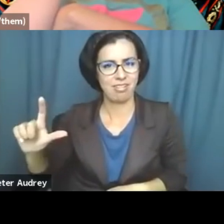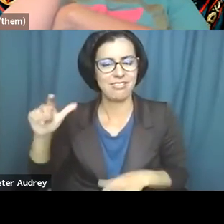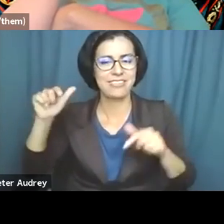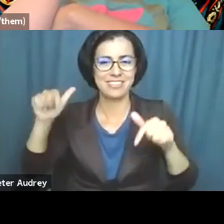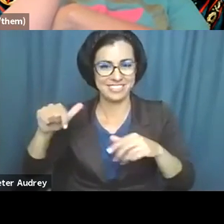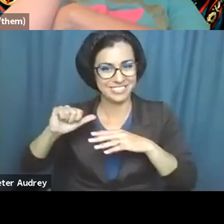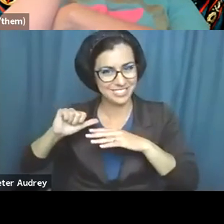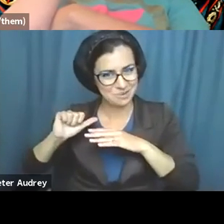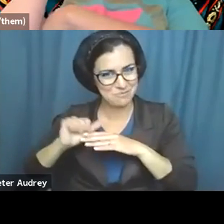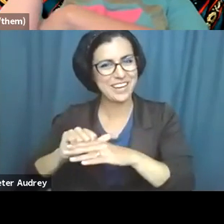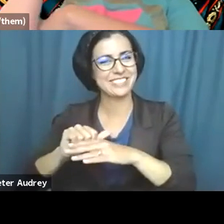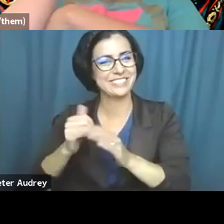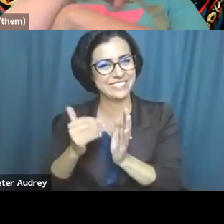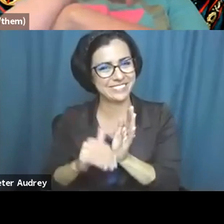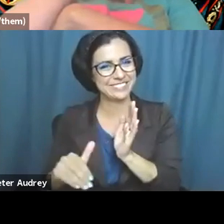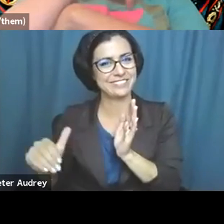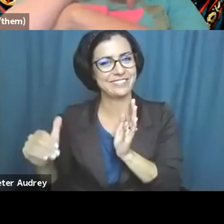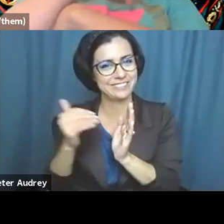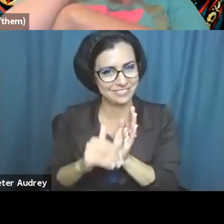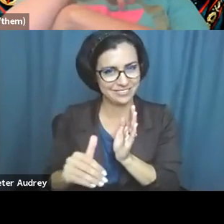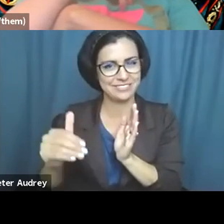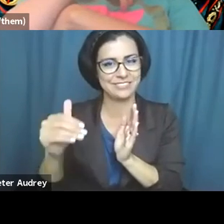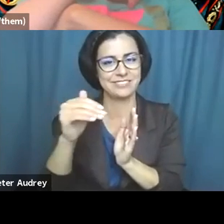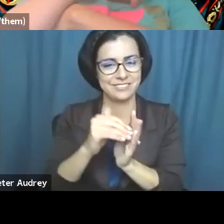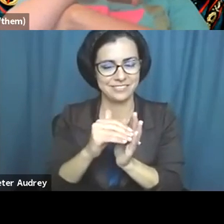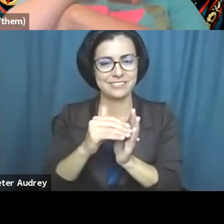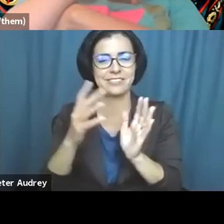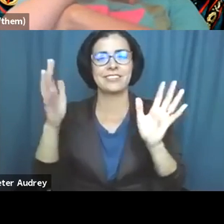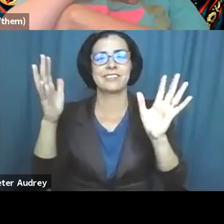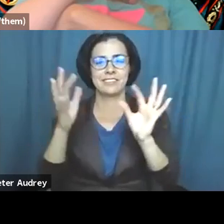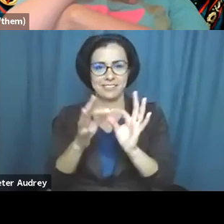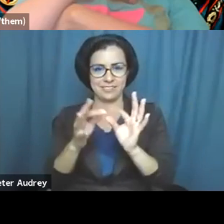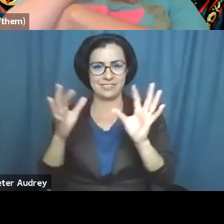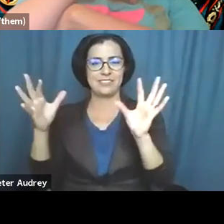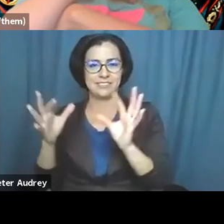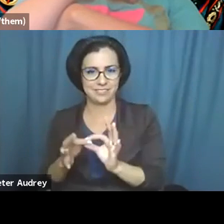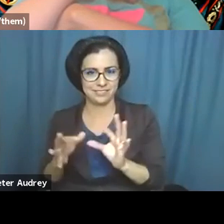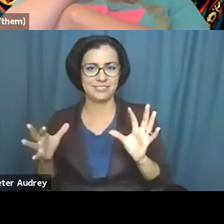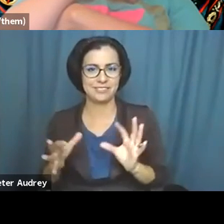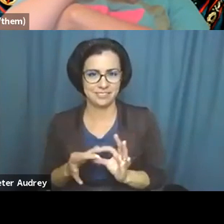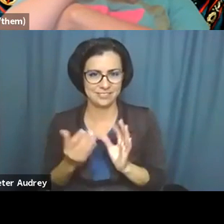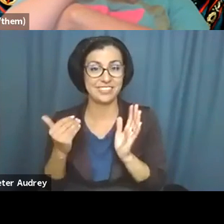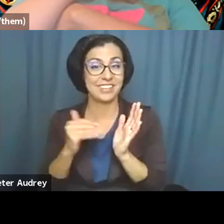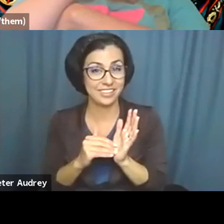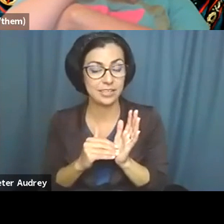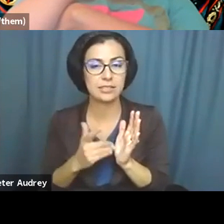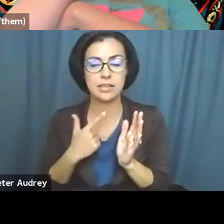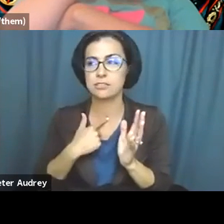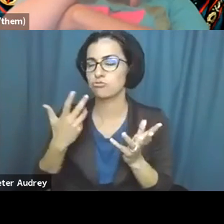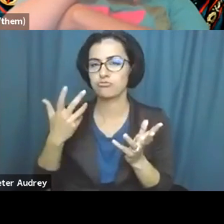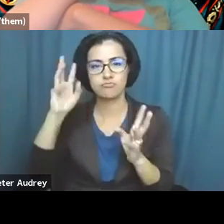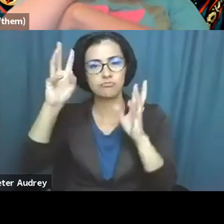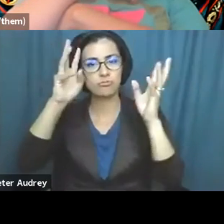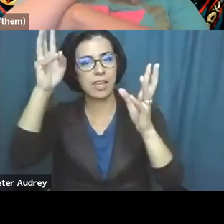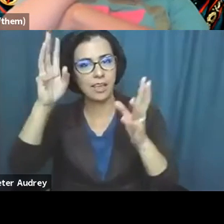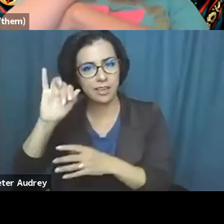repetition, of returning again and again, um, to, to create justice for ourselves and to